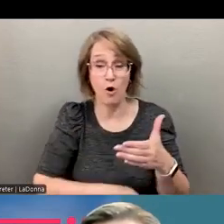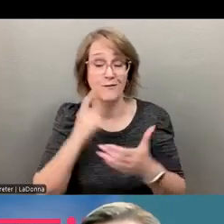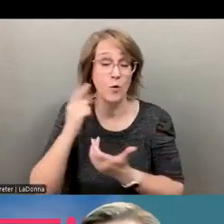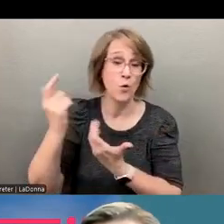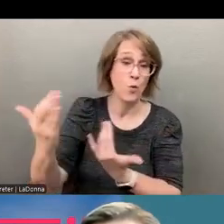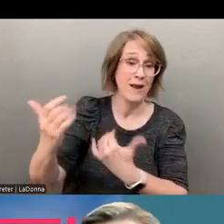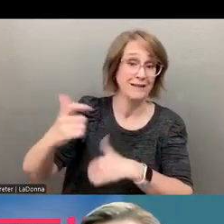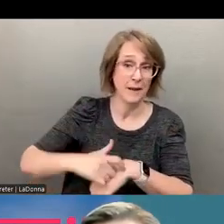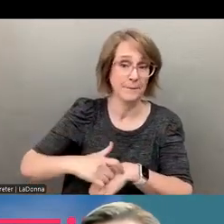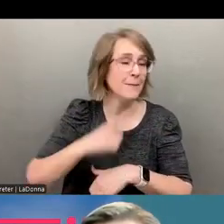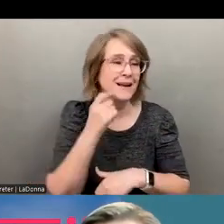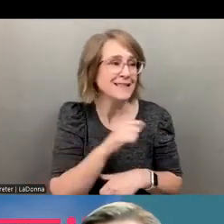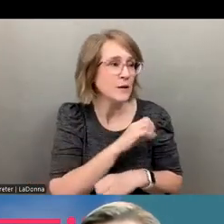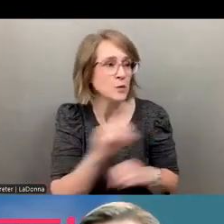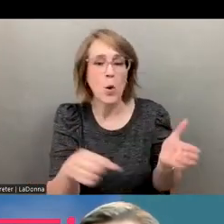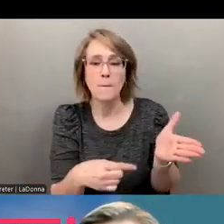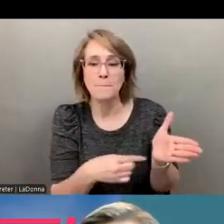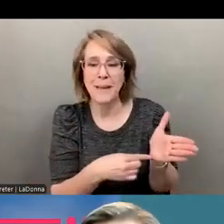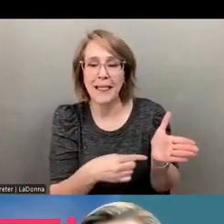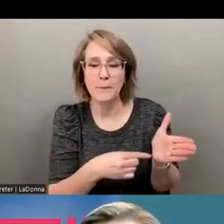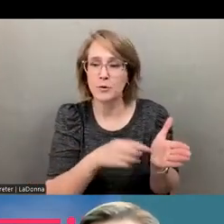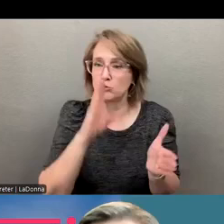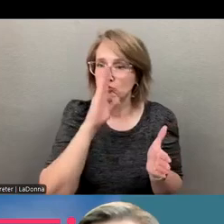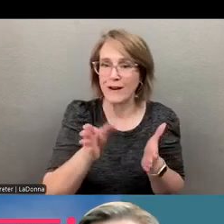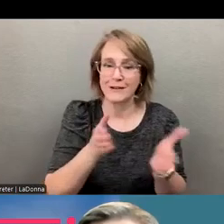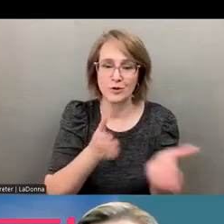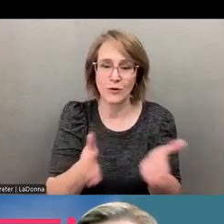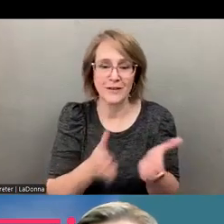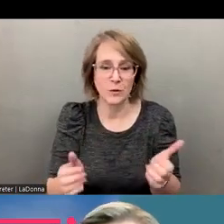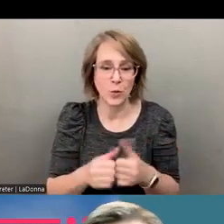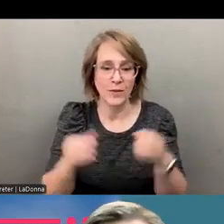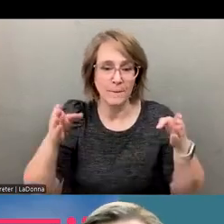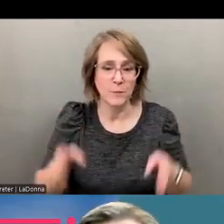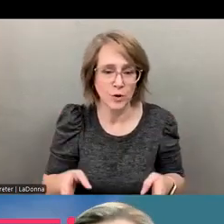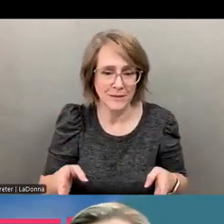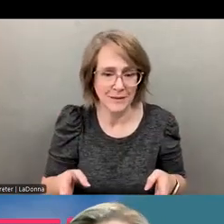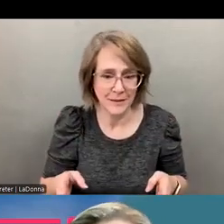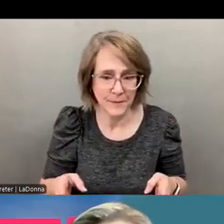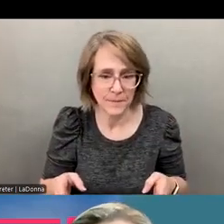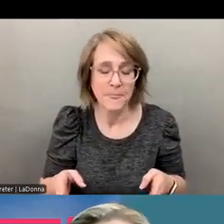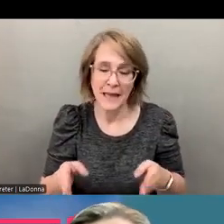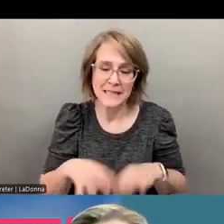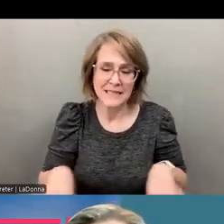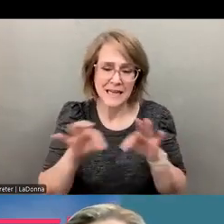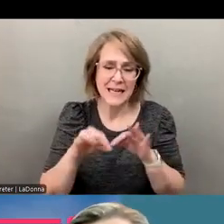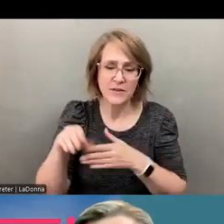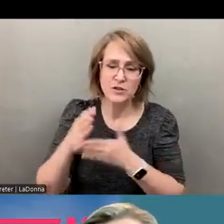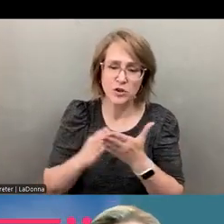it's not necessarily a billable service directly one-to-one with the person during that time. And it's a significant chunk of the time.